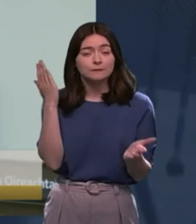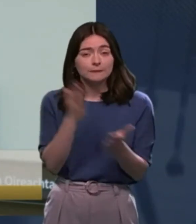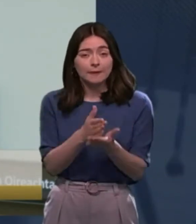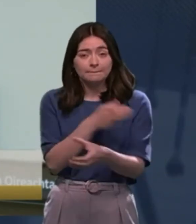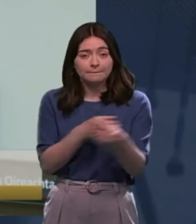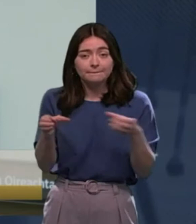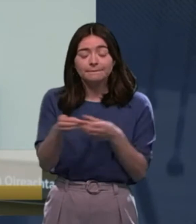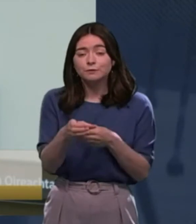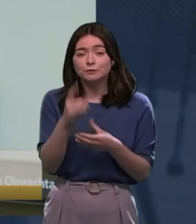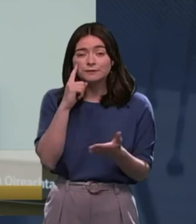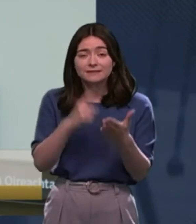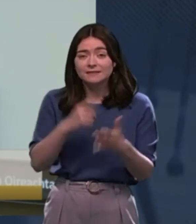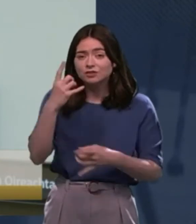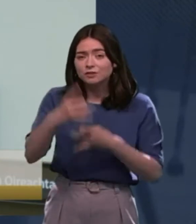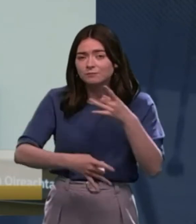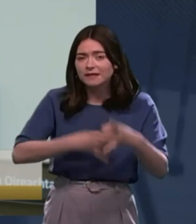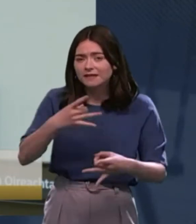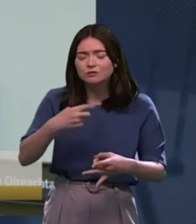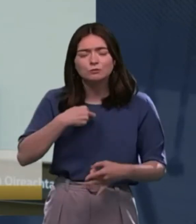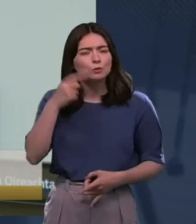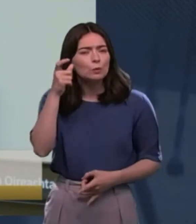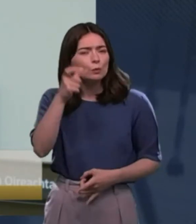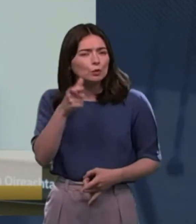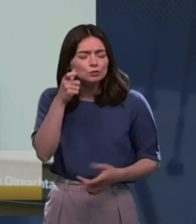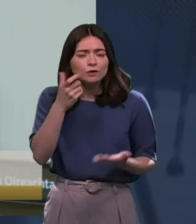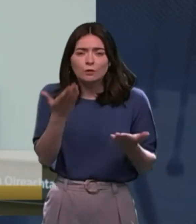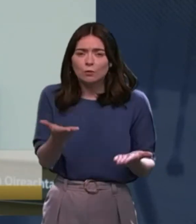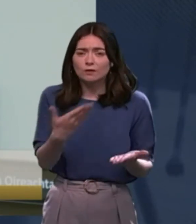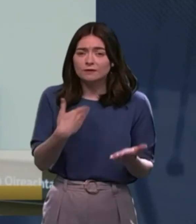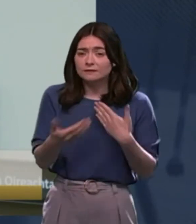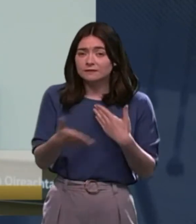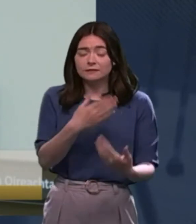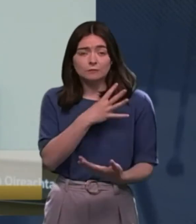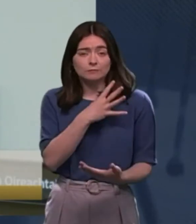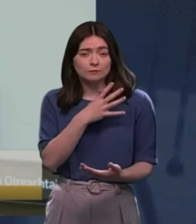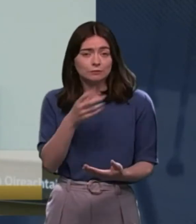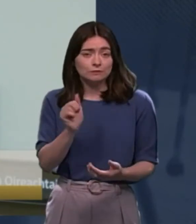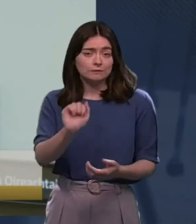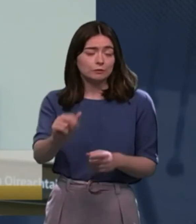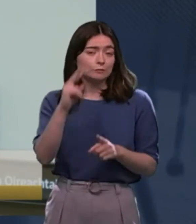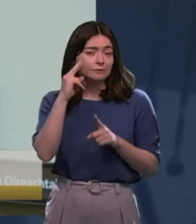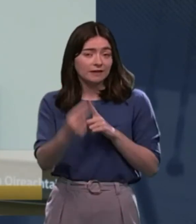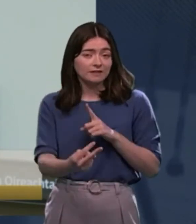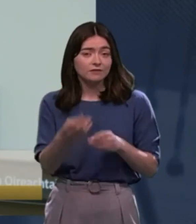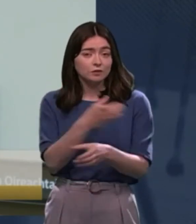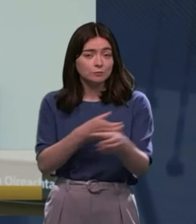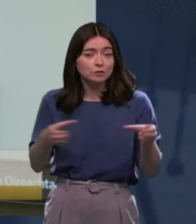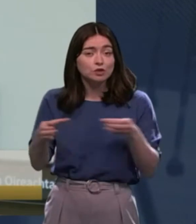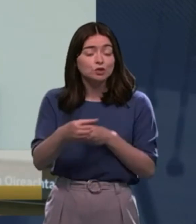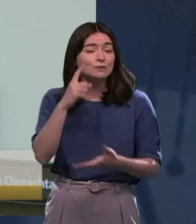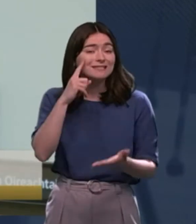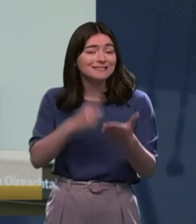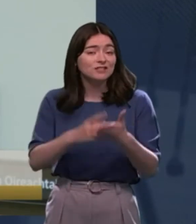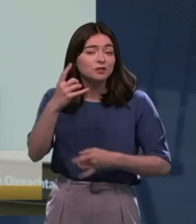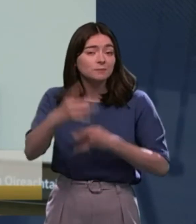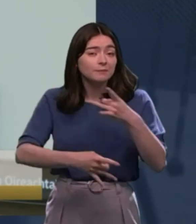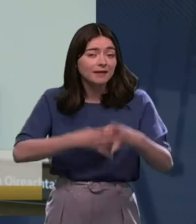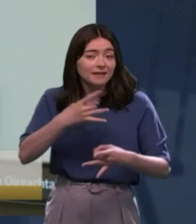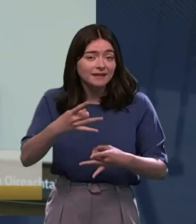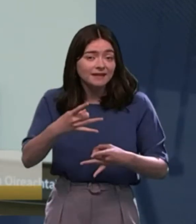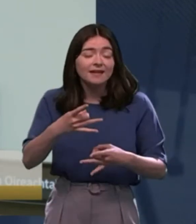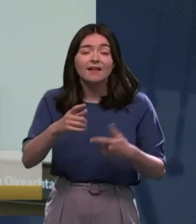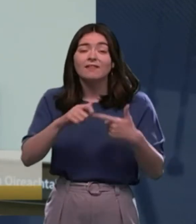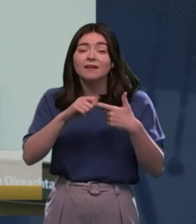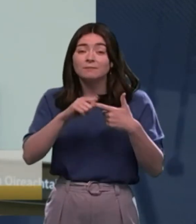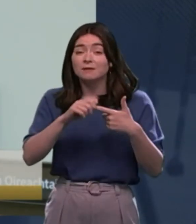decision making, so I just curious to know what the Commission's position on substitute decision making is. And then maybe questions